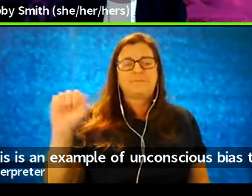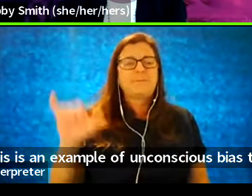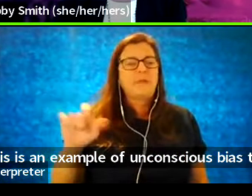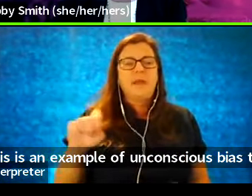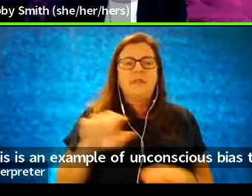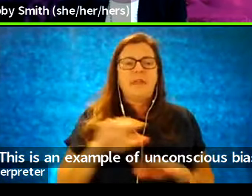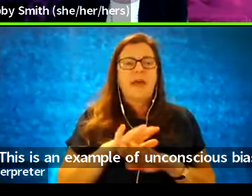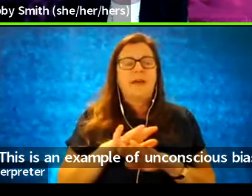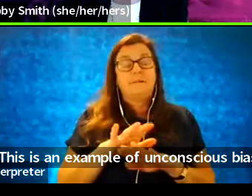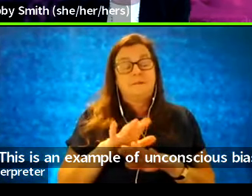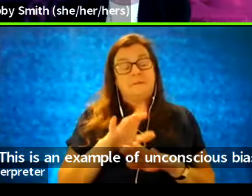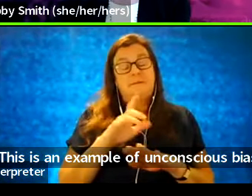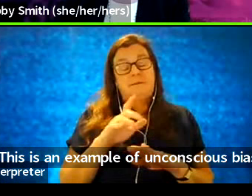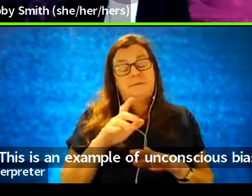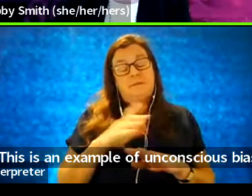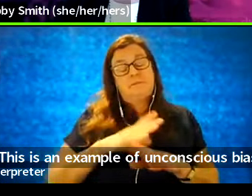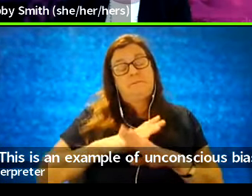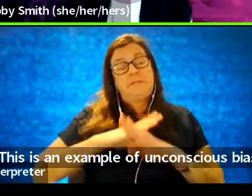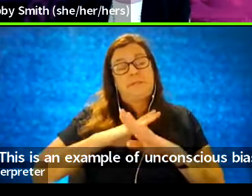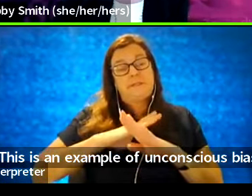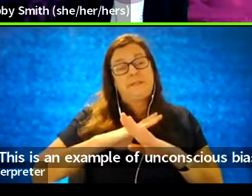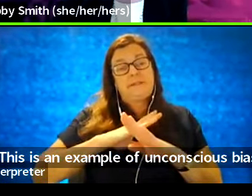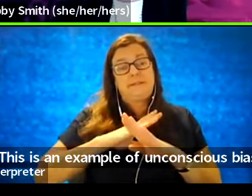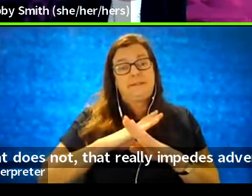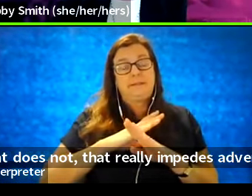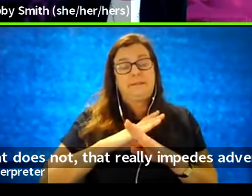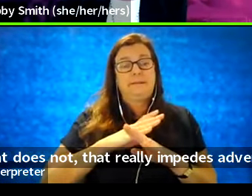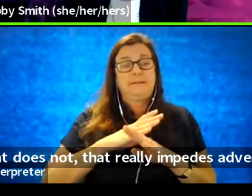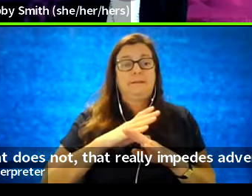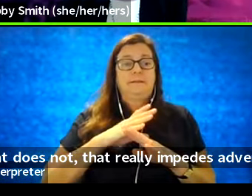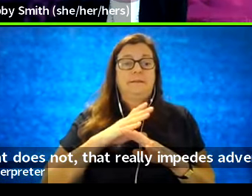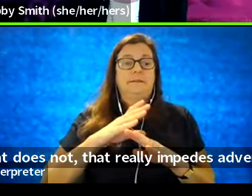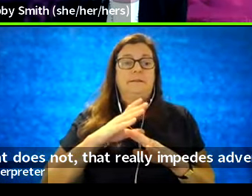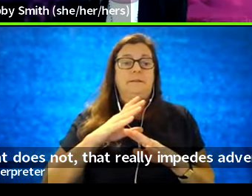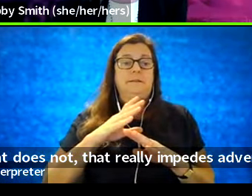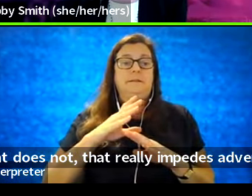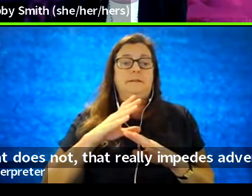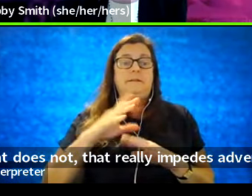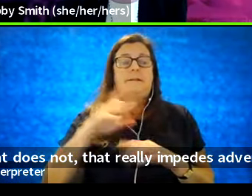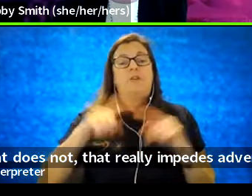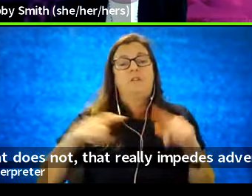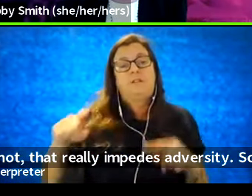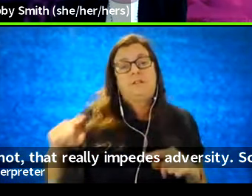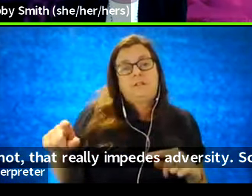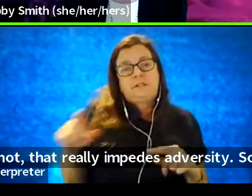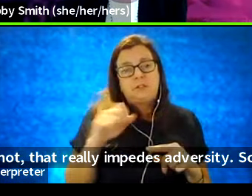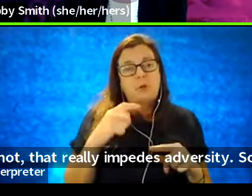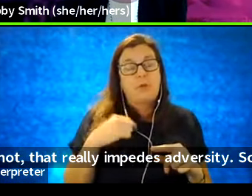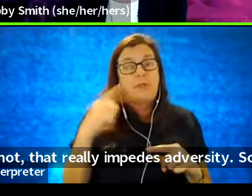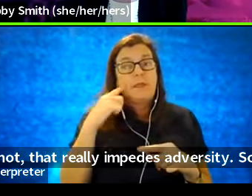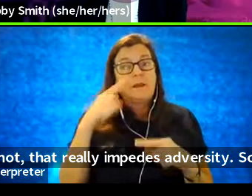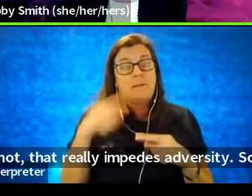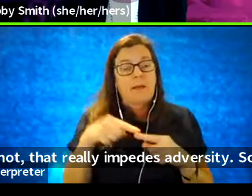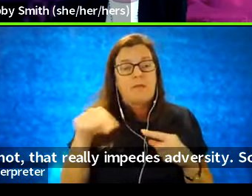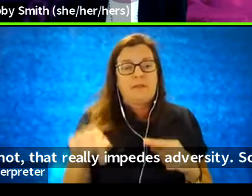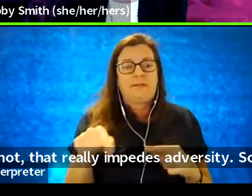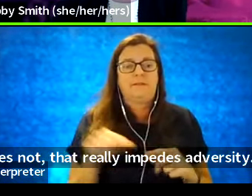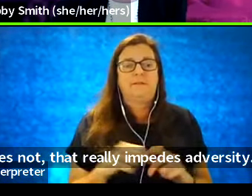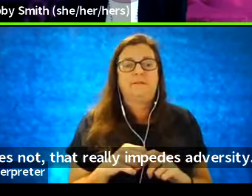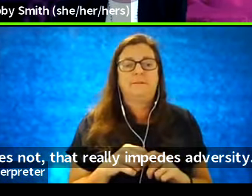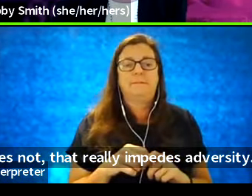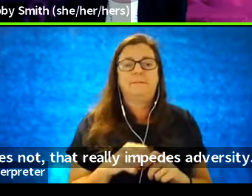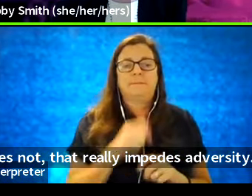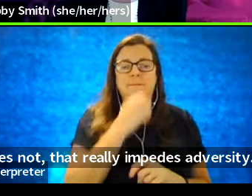not, that really impedes adversity. So, think about this, and